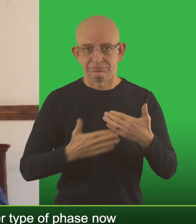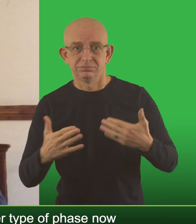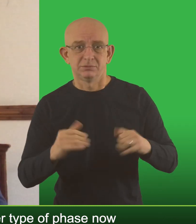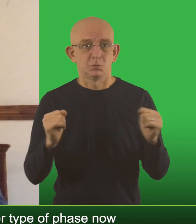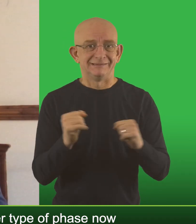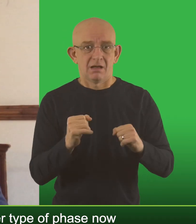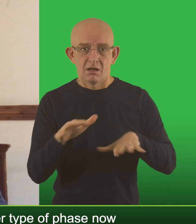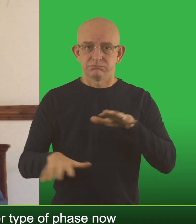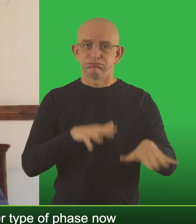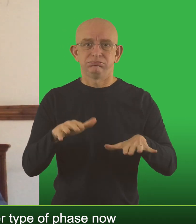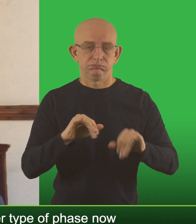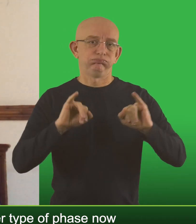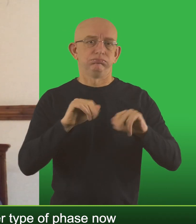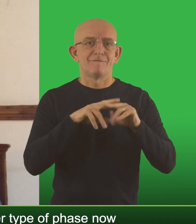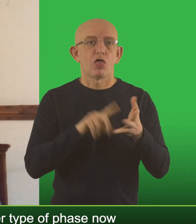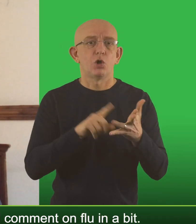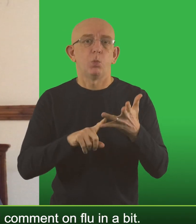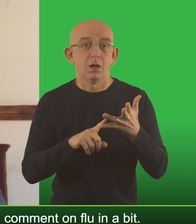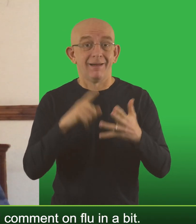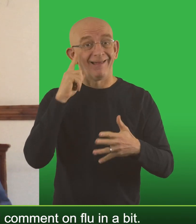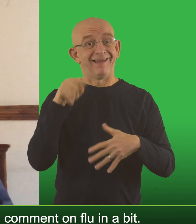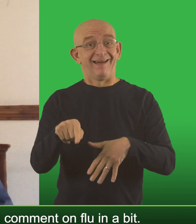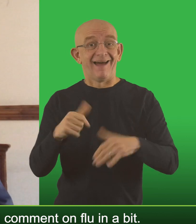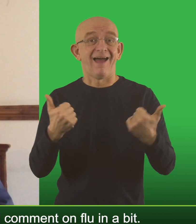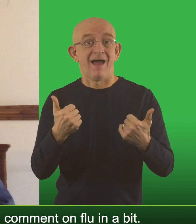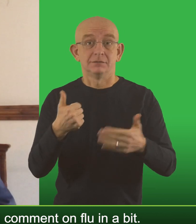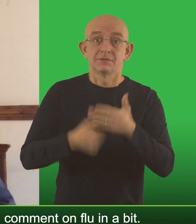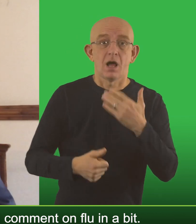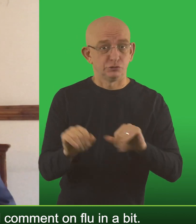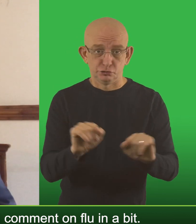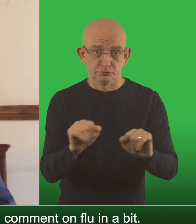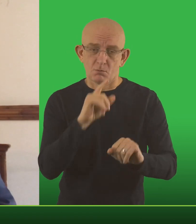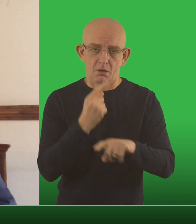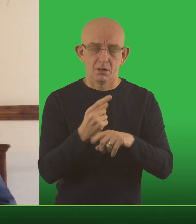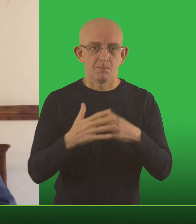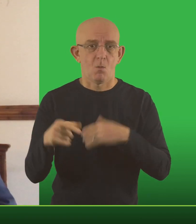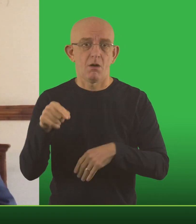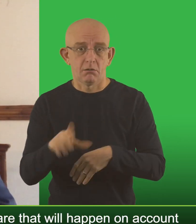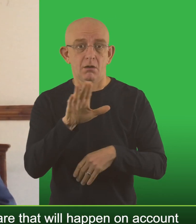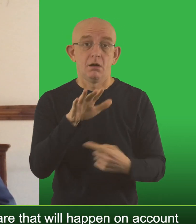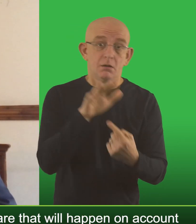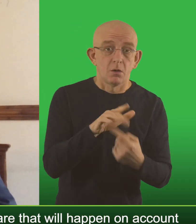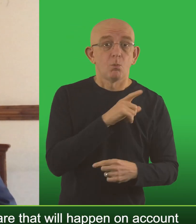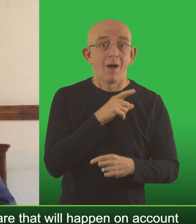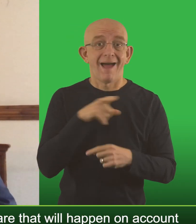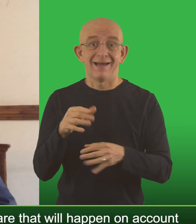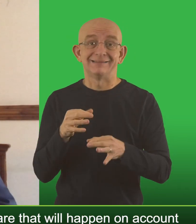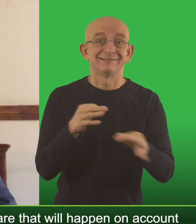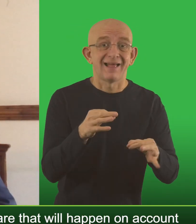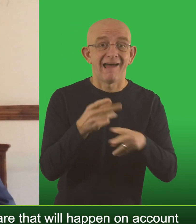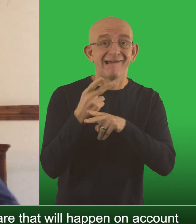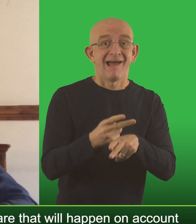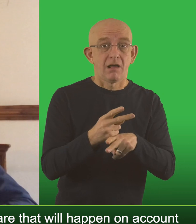type of phase now and depths of winter in a bad flu year. Flu hasn't even started yet and I'll comment on flu in a bit. So this matters